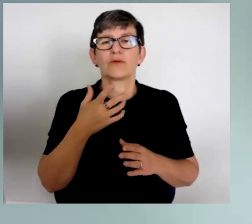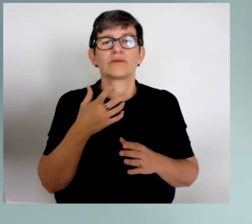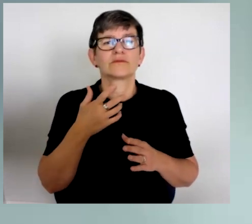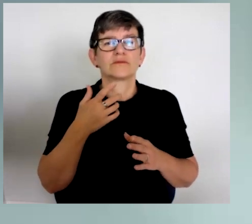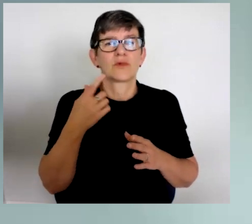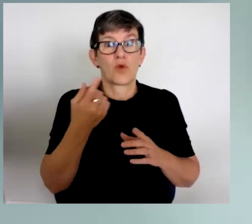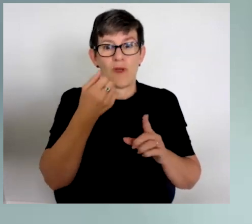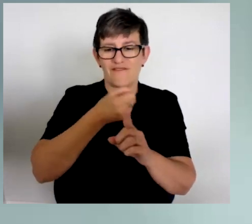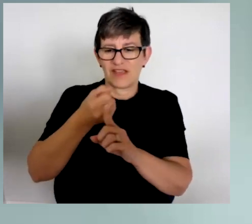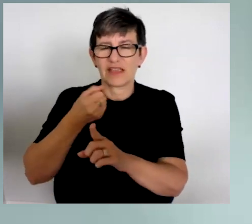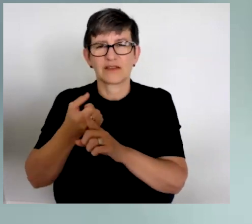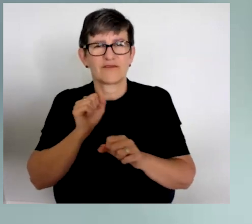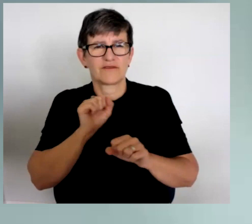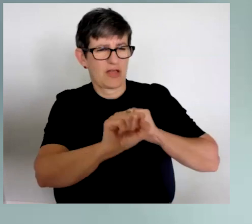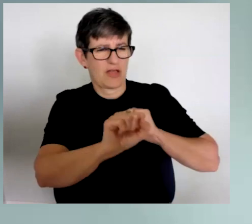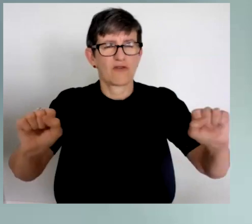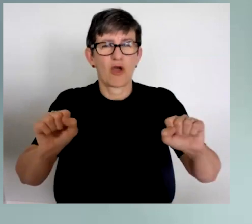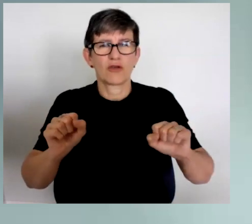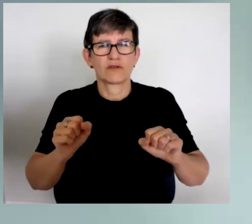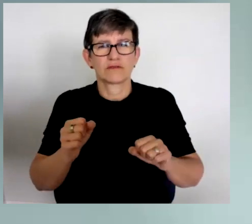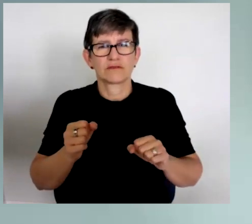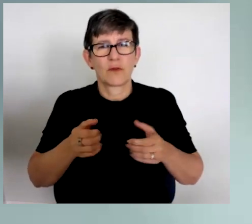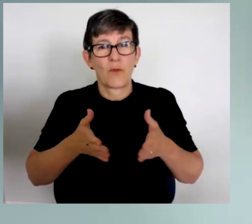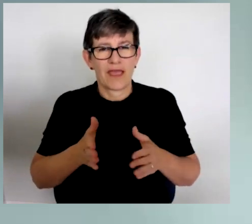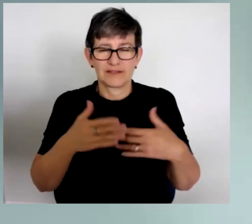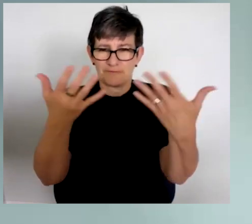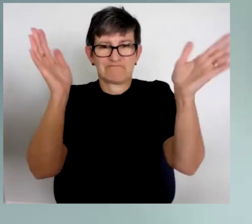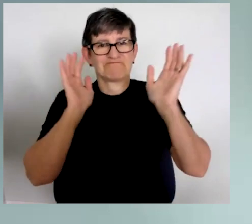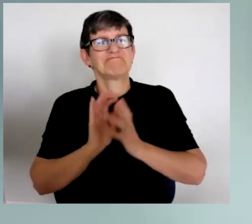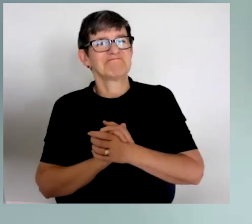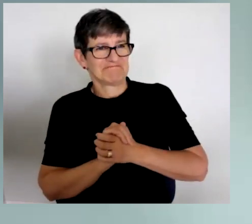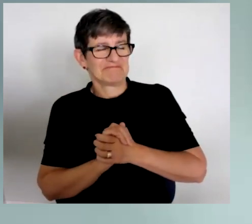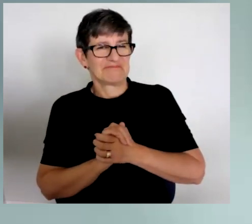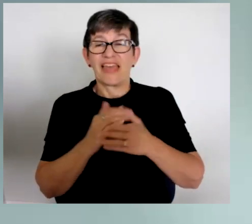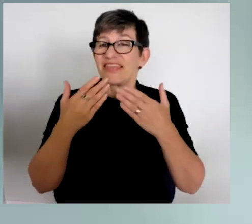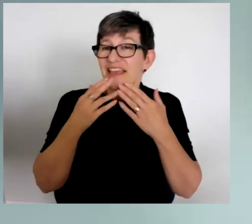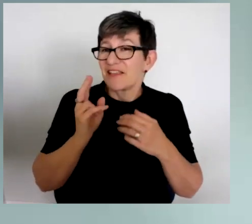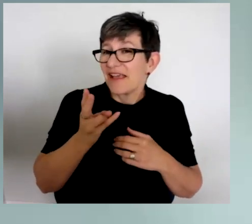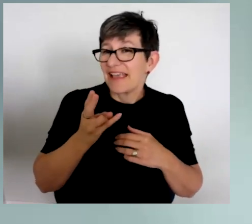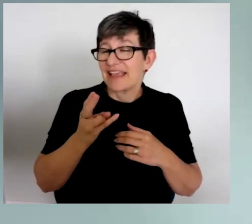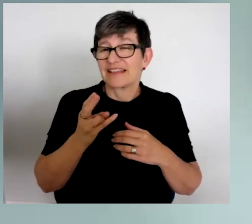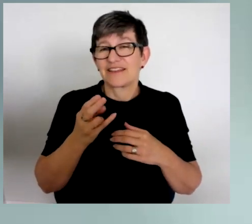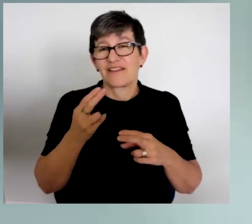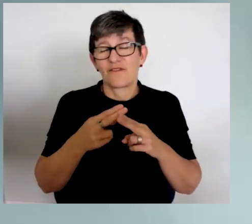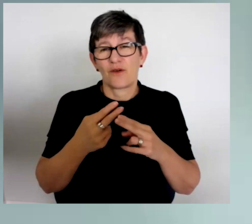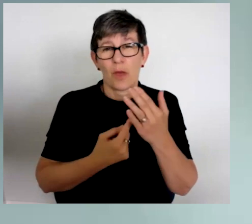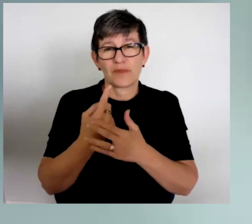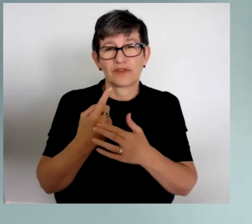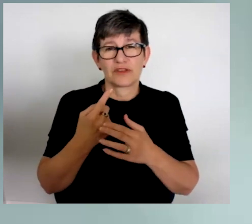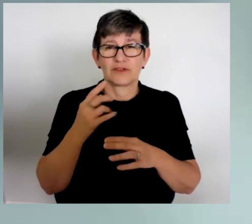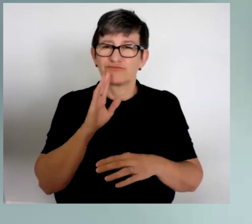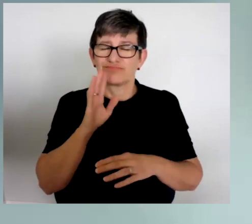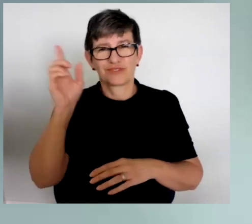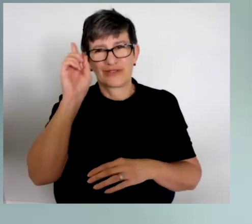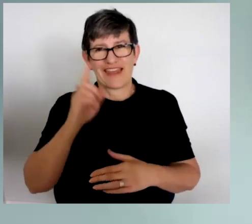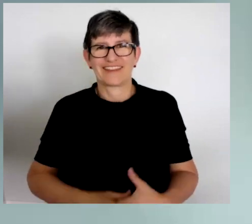and unique. So, I will leave you with that. And thank you again so much for the opportunity to